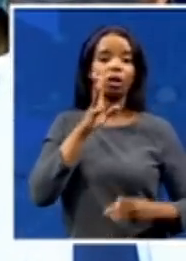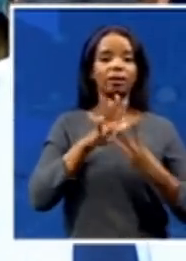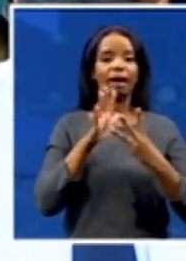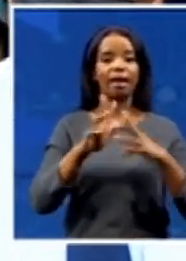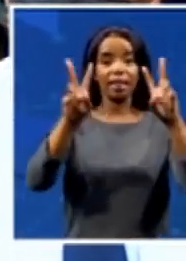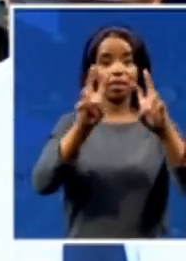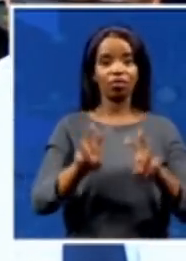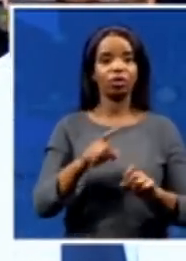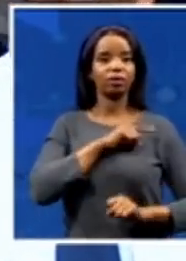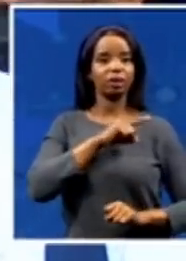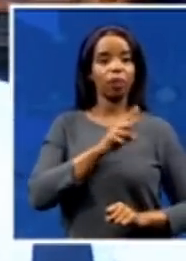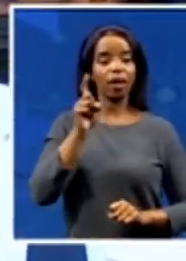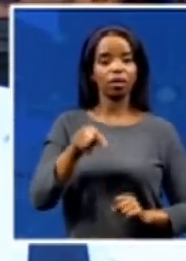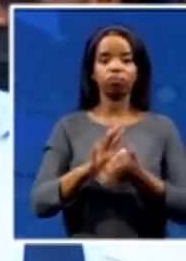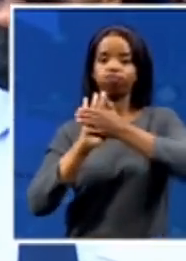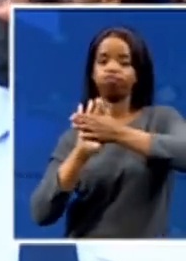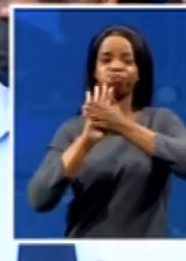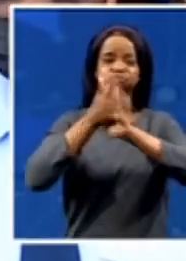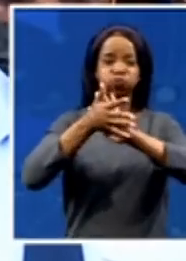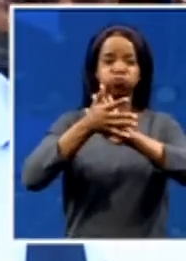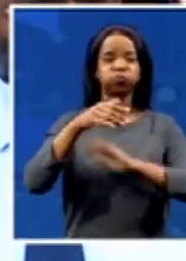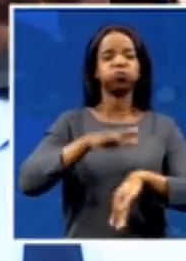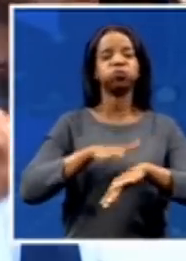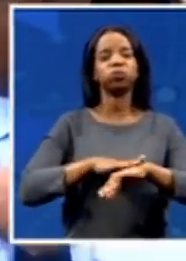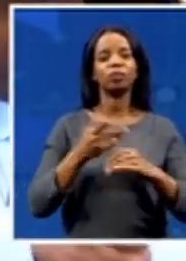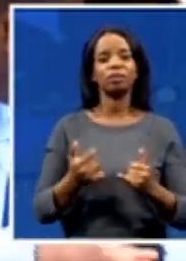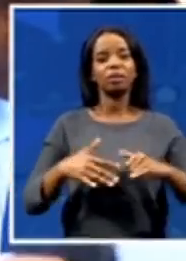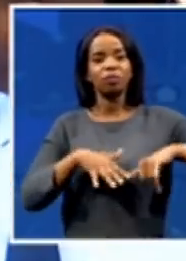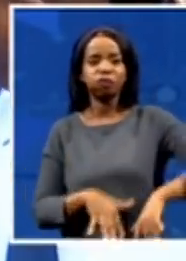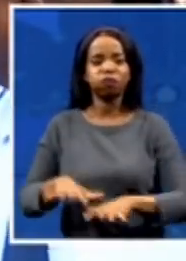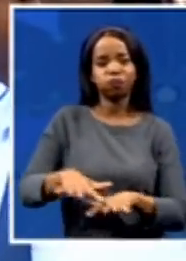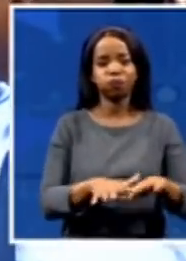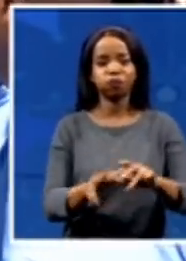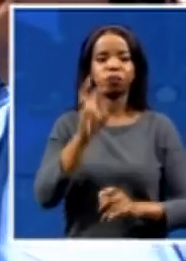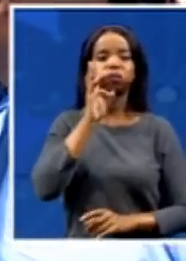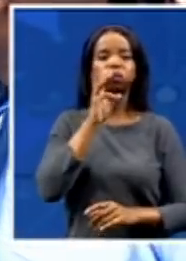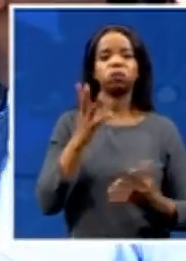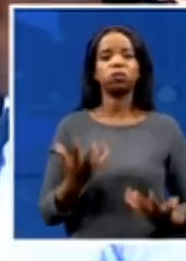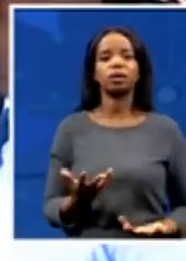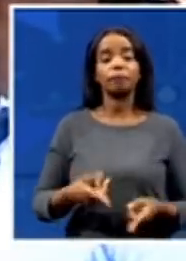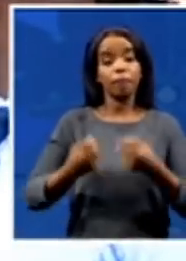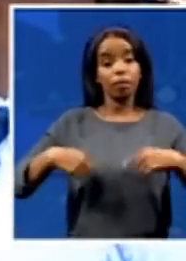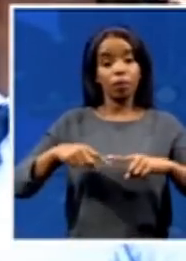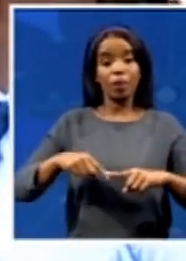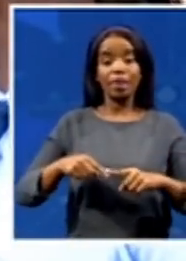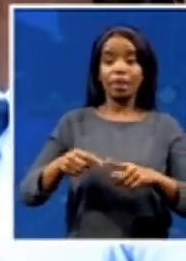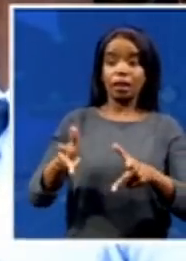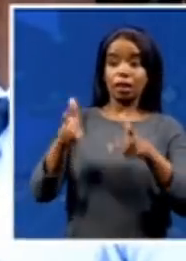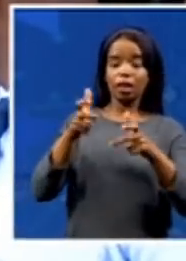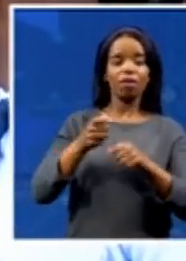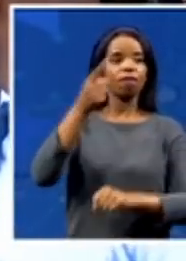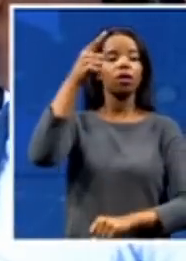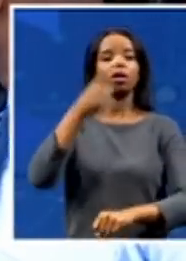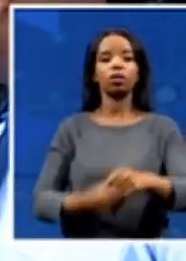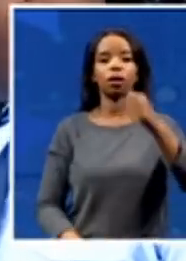during these floods. And so, the first time we experienced such floods, because they are different than the previous ones,